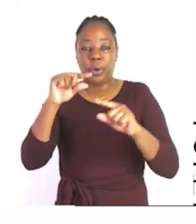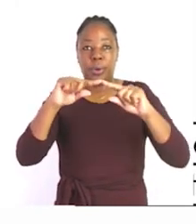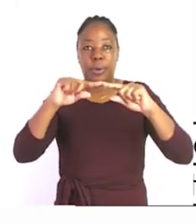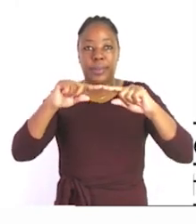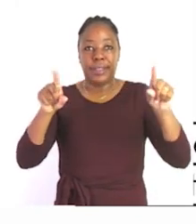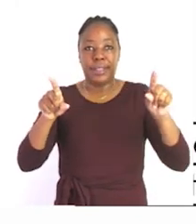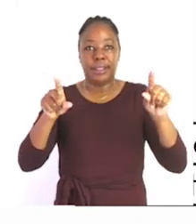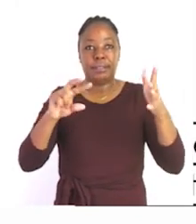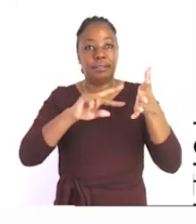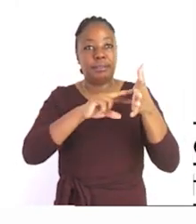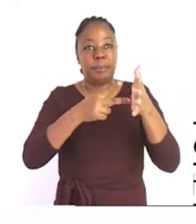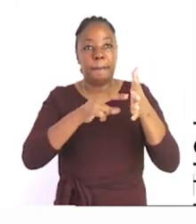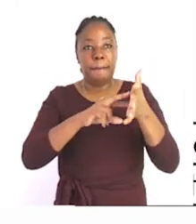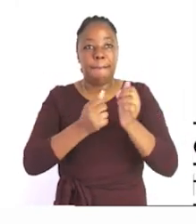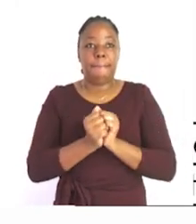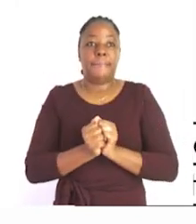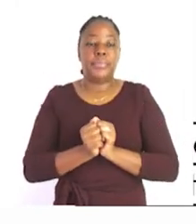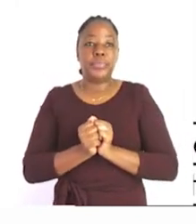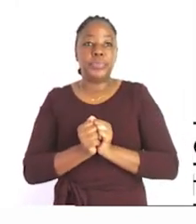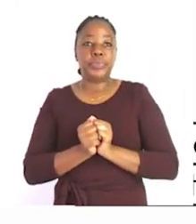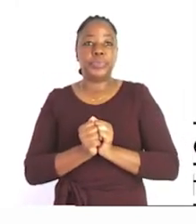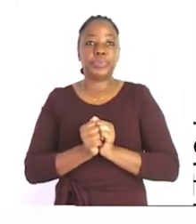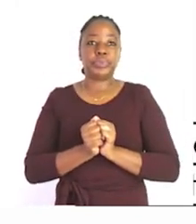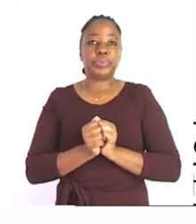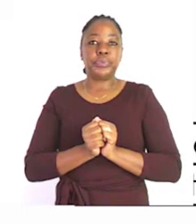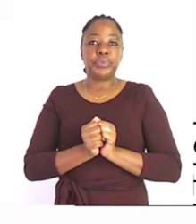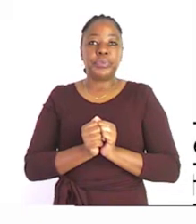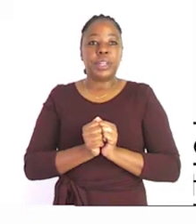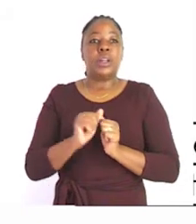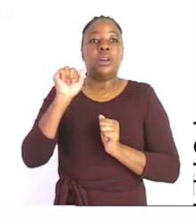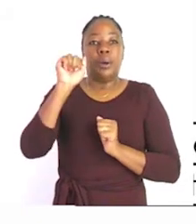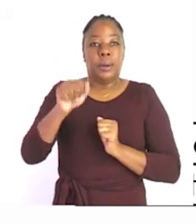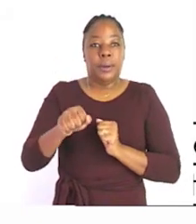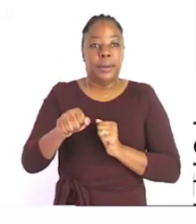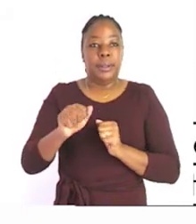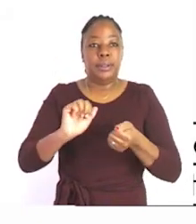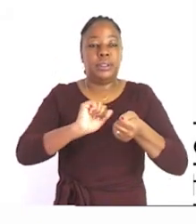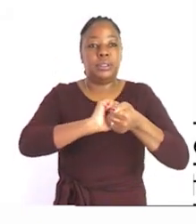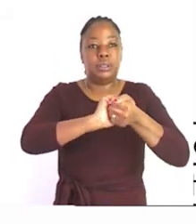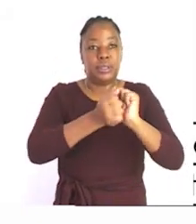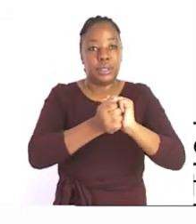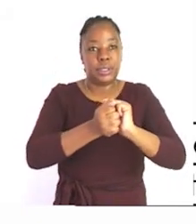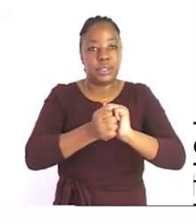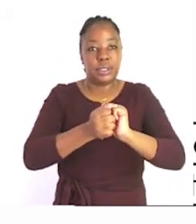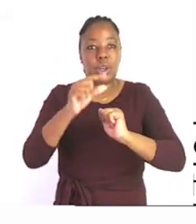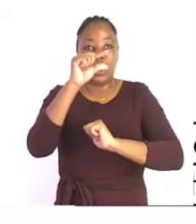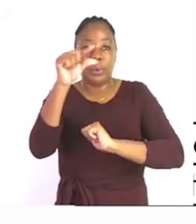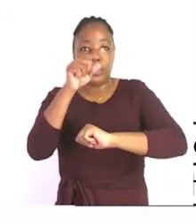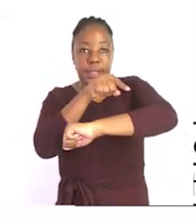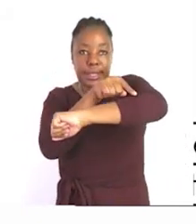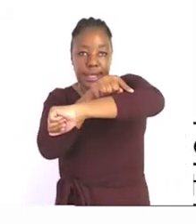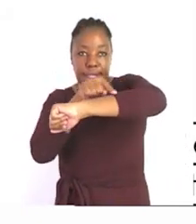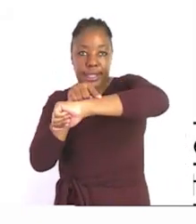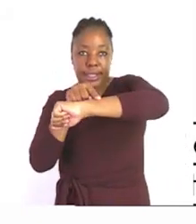below you have a table and it is also asking you to change the underlined word let's look